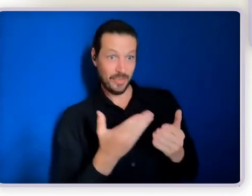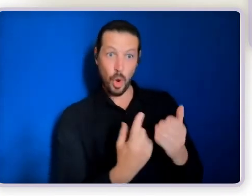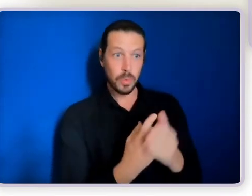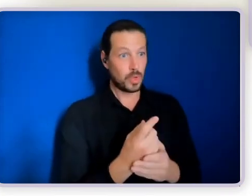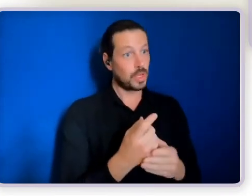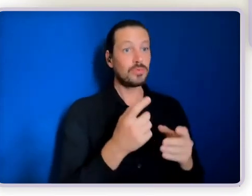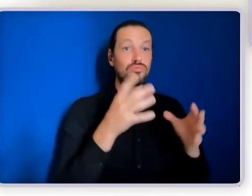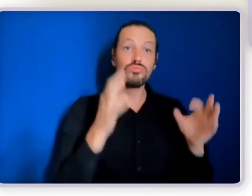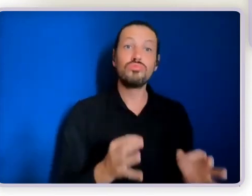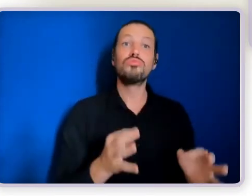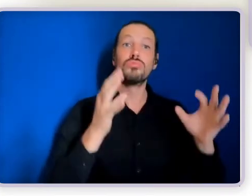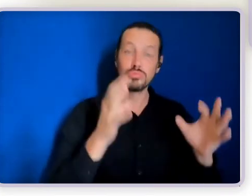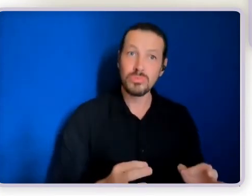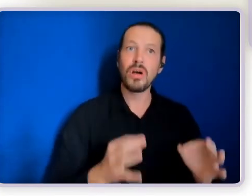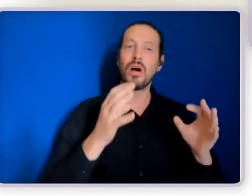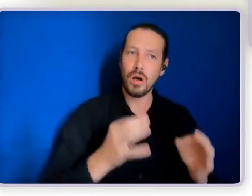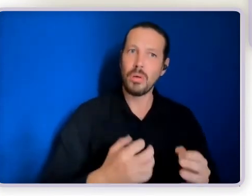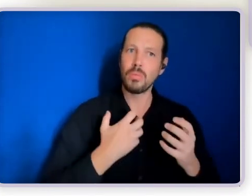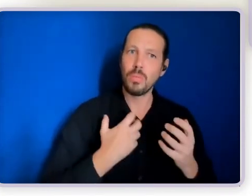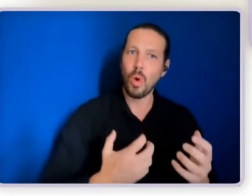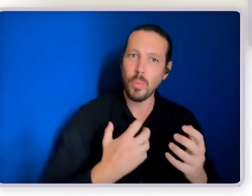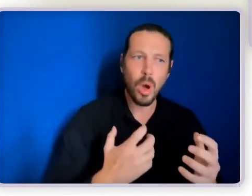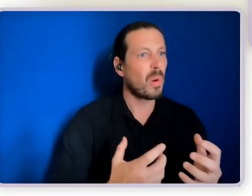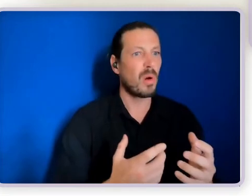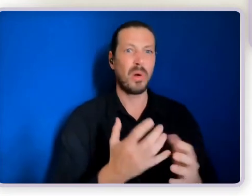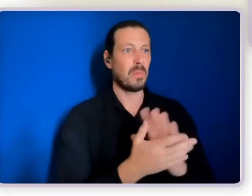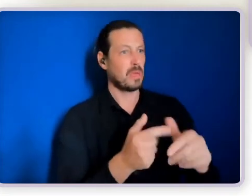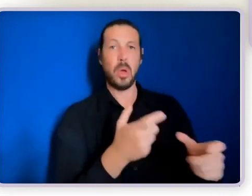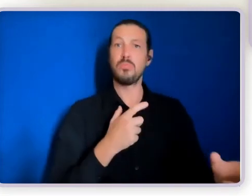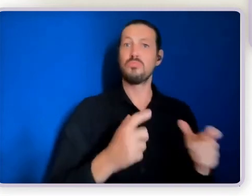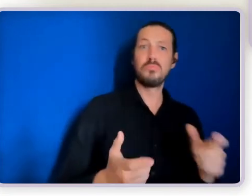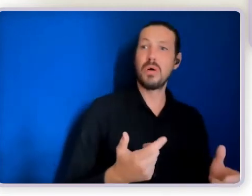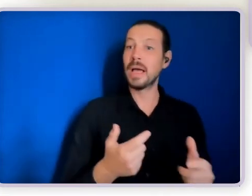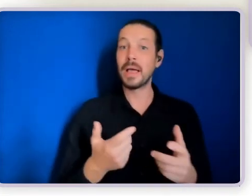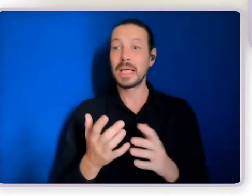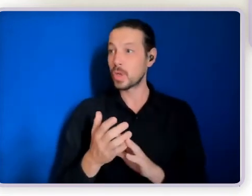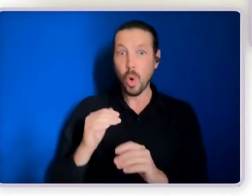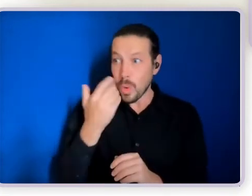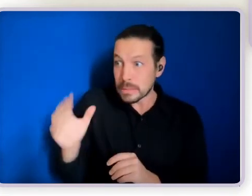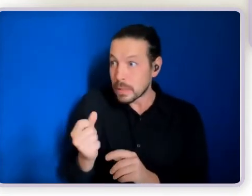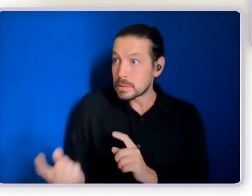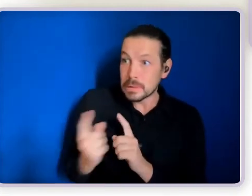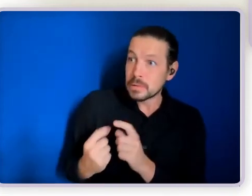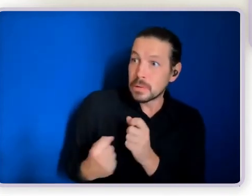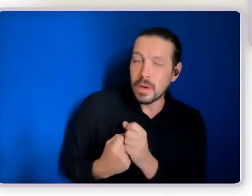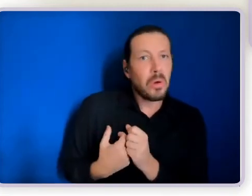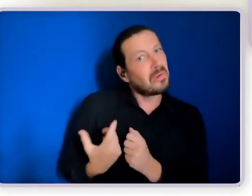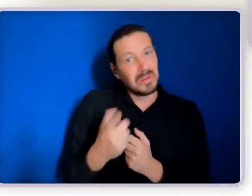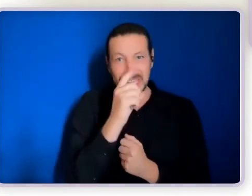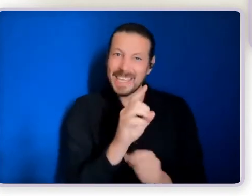just set up stuff himself in his own life without the support of key people in his life which is just tremendous.